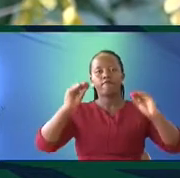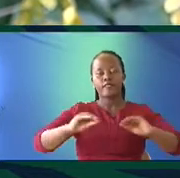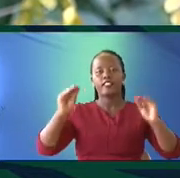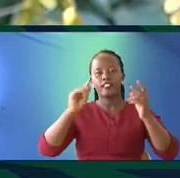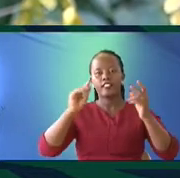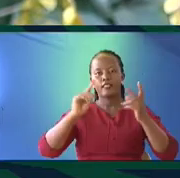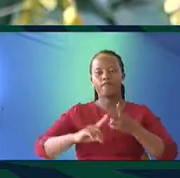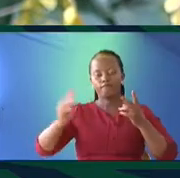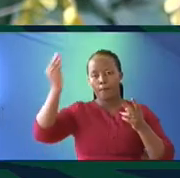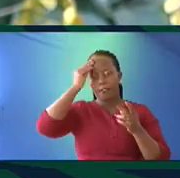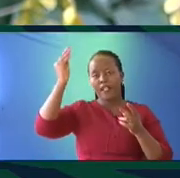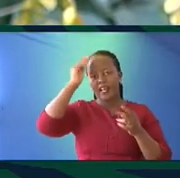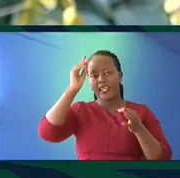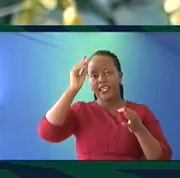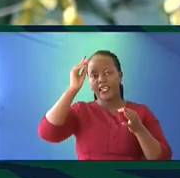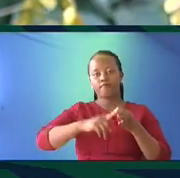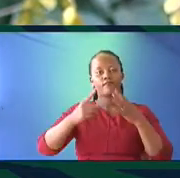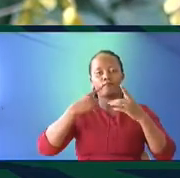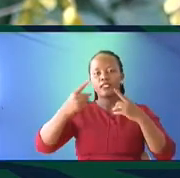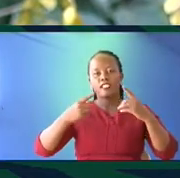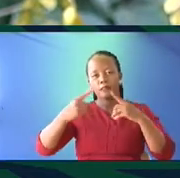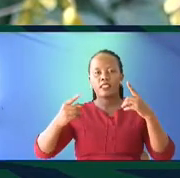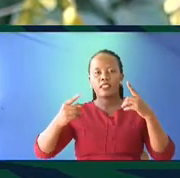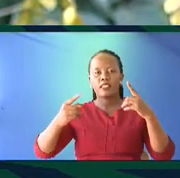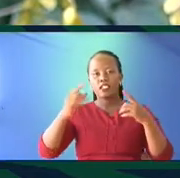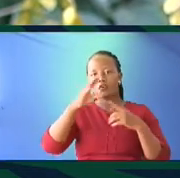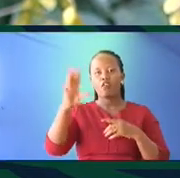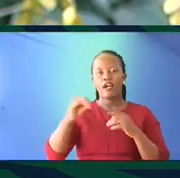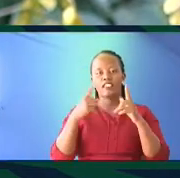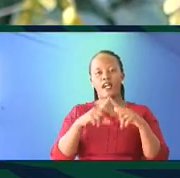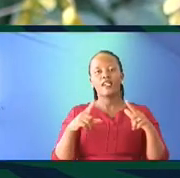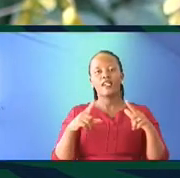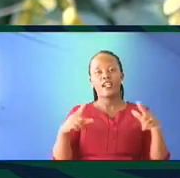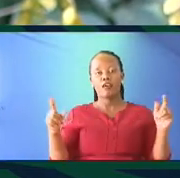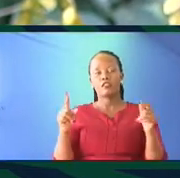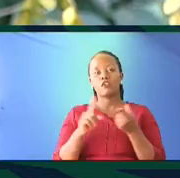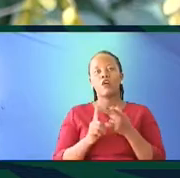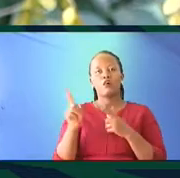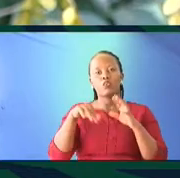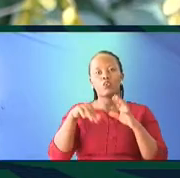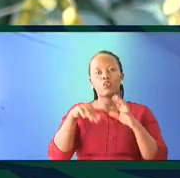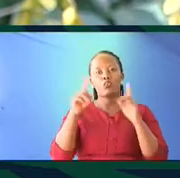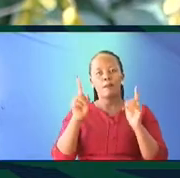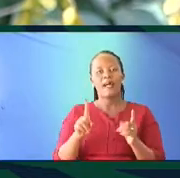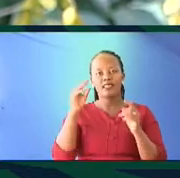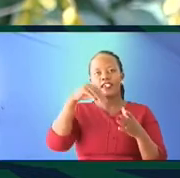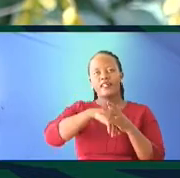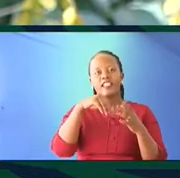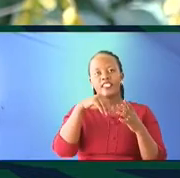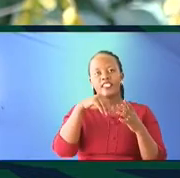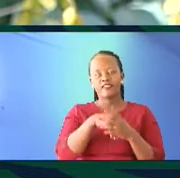the learning, the speaking of African languages. Let us invest in